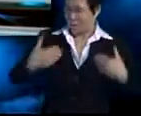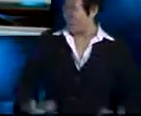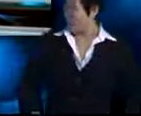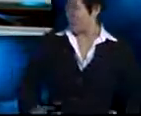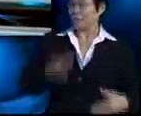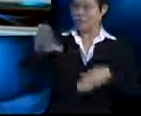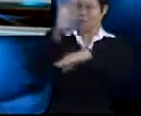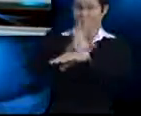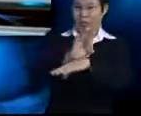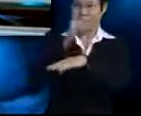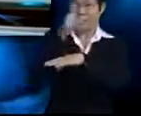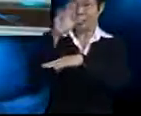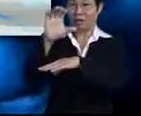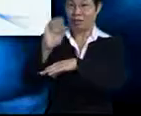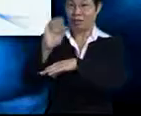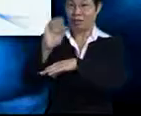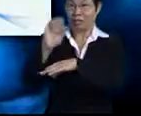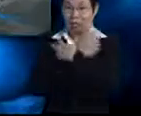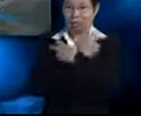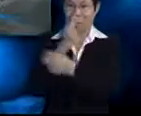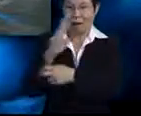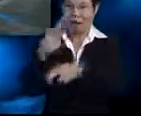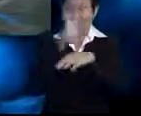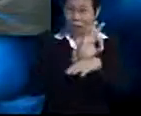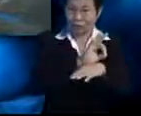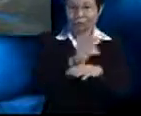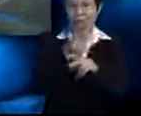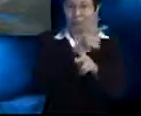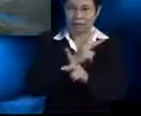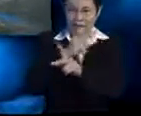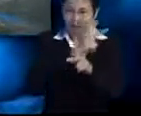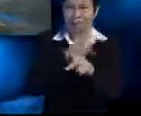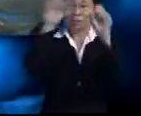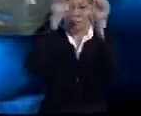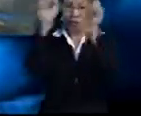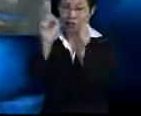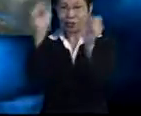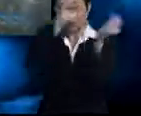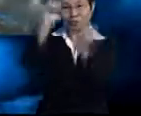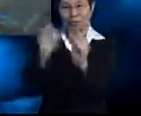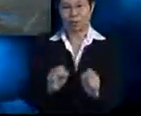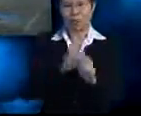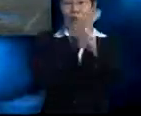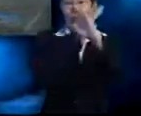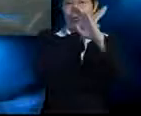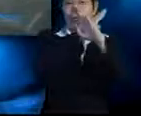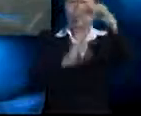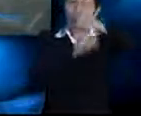The function of the exoskeleton are maintaining the shape, supporting bodies,